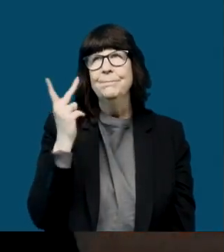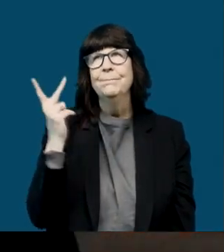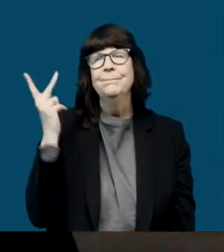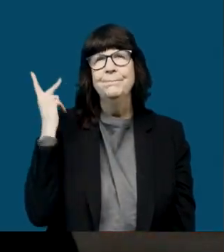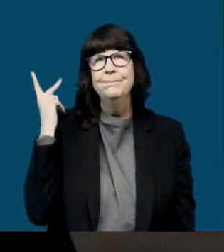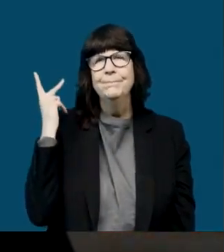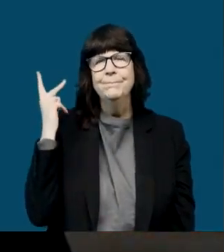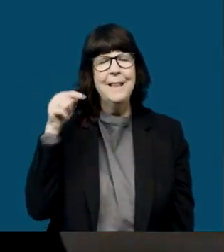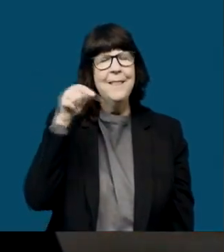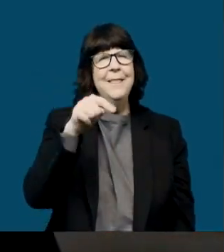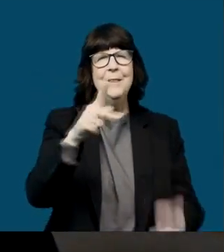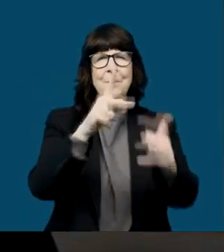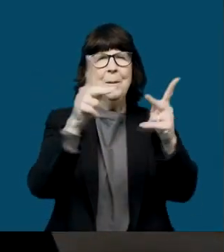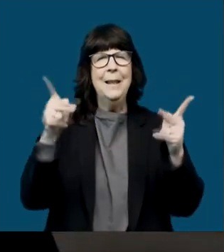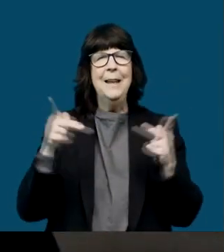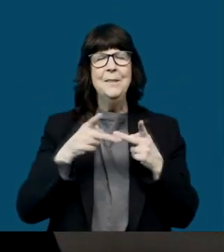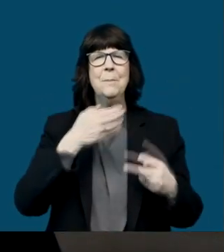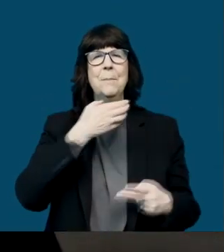Wow.